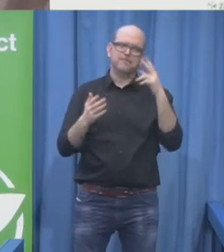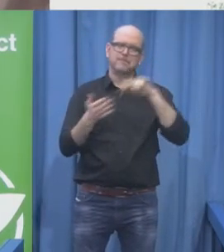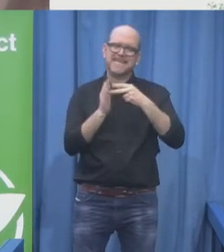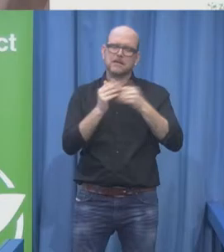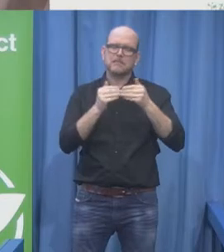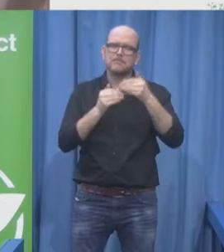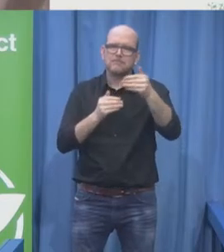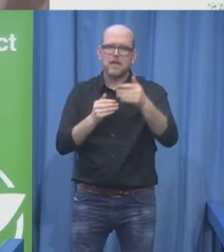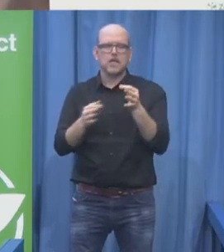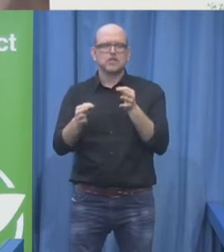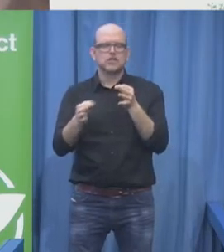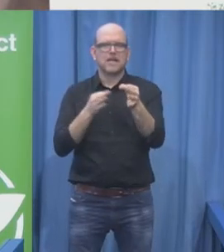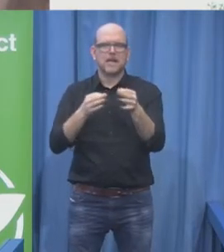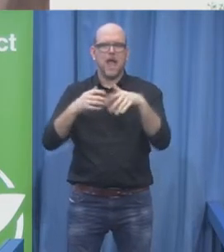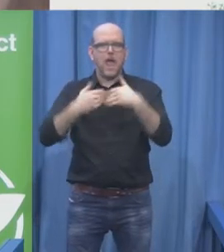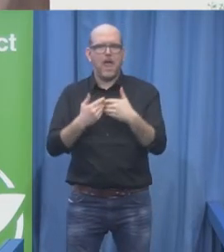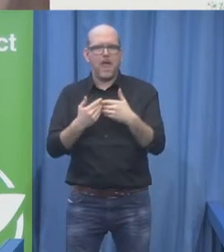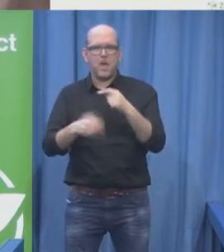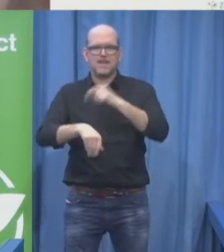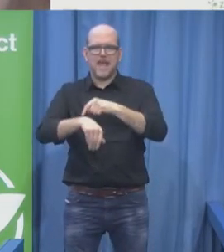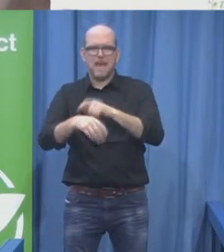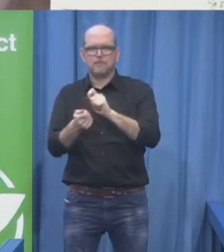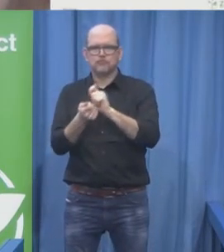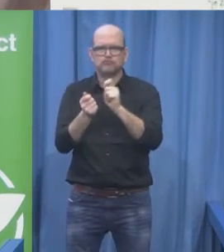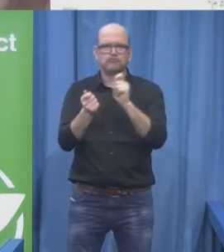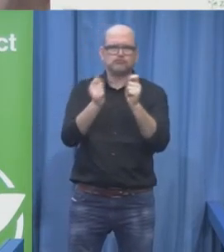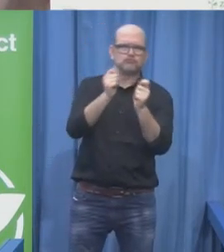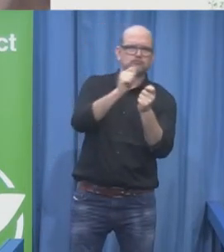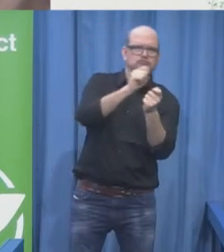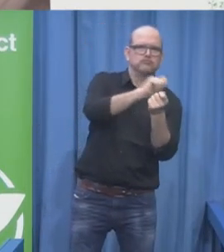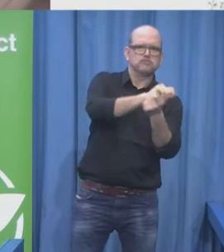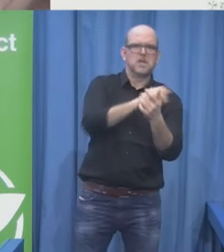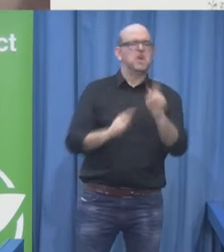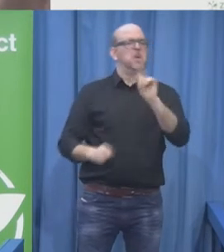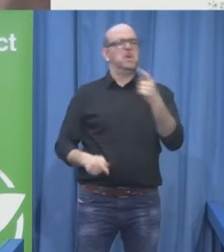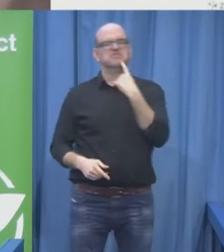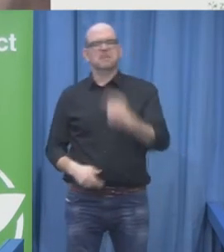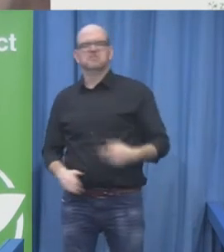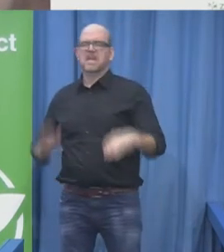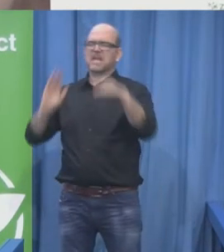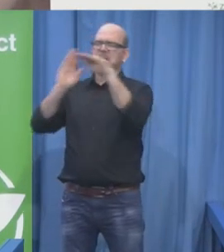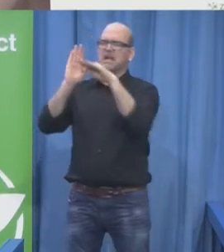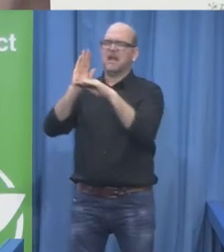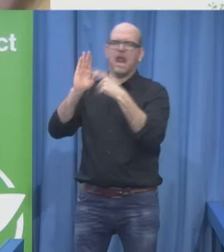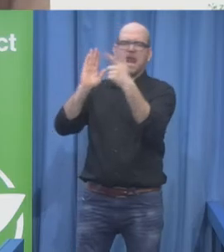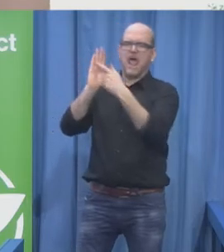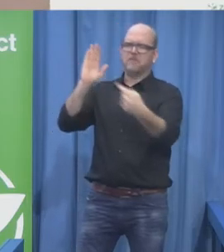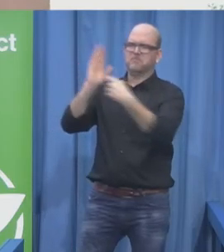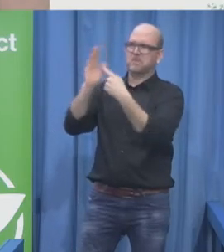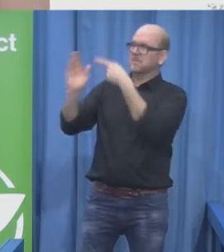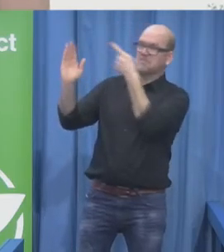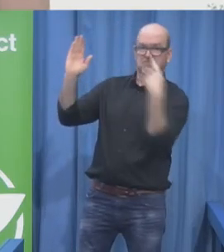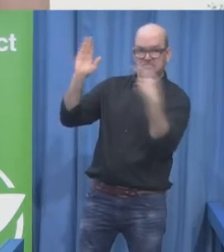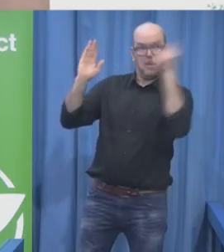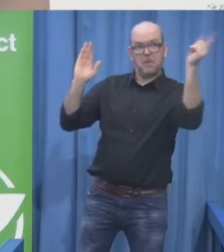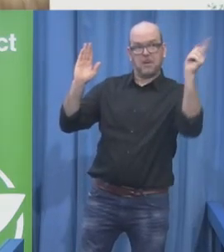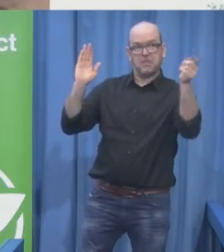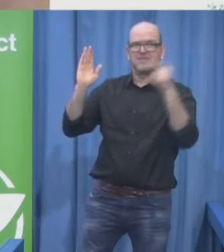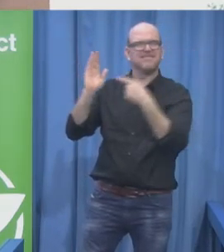national level, rights cannot be implemented. They stay as written laws in a book in a shelf.